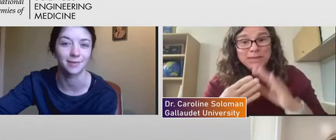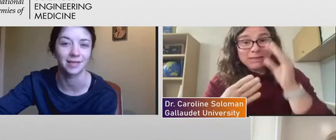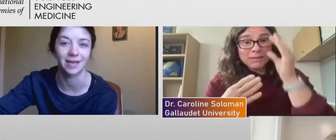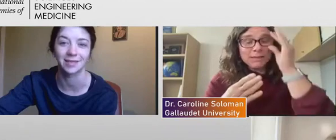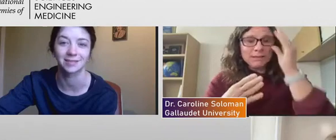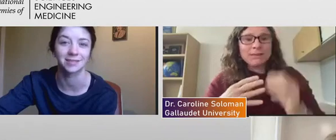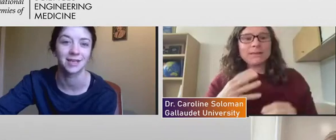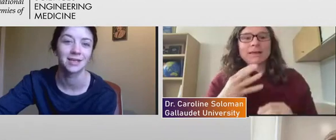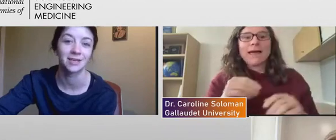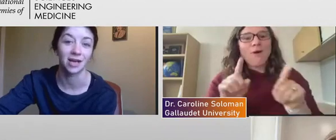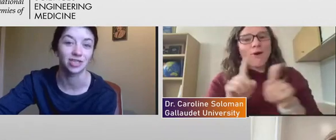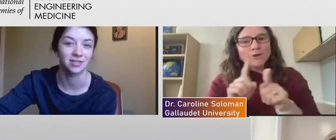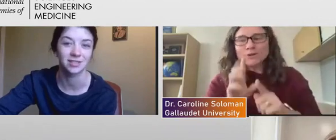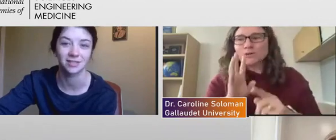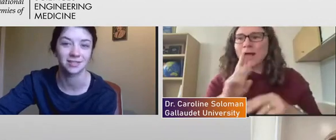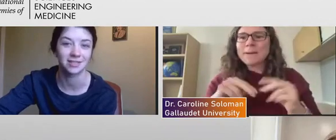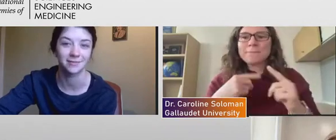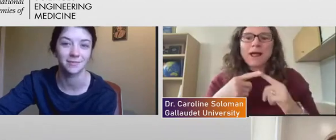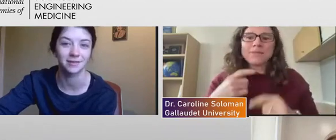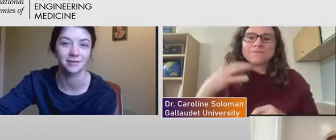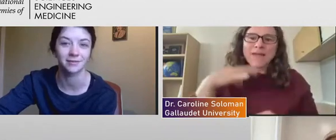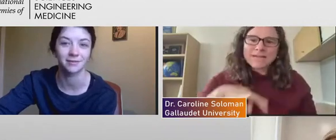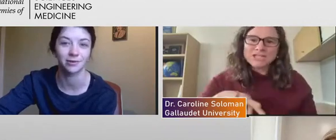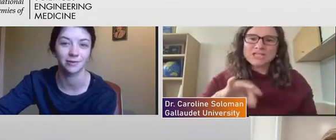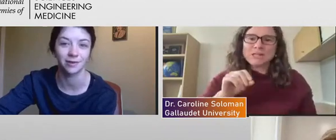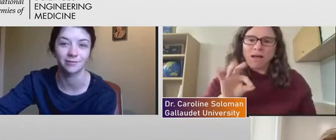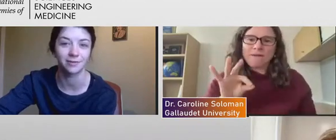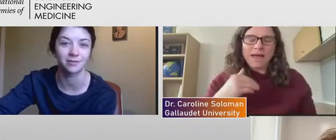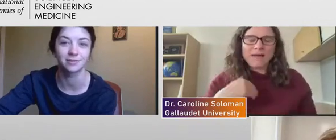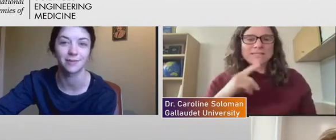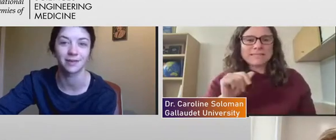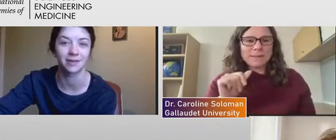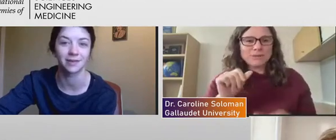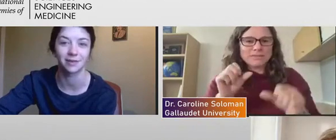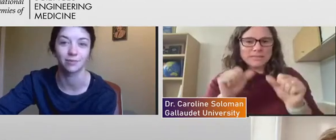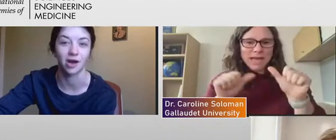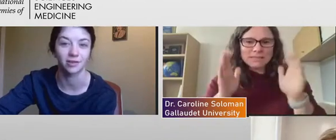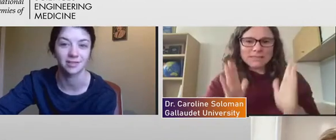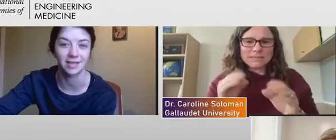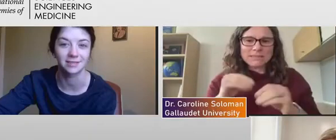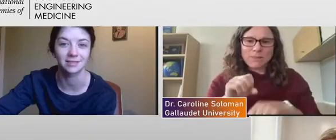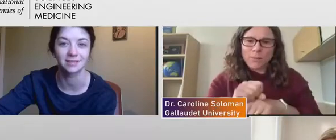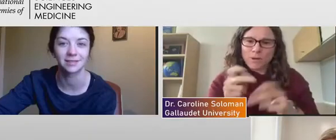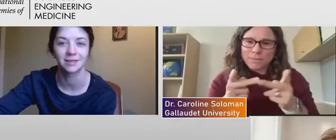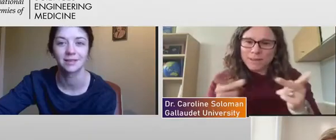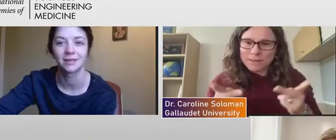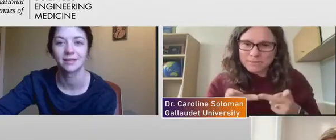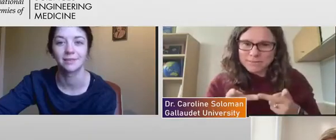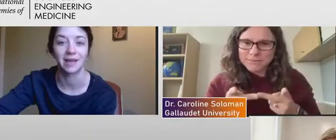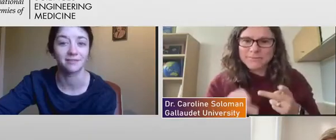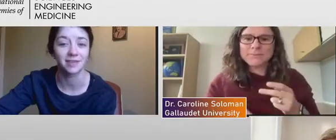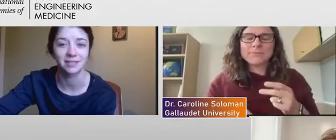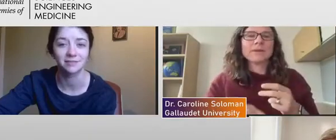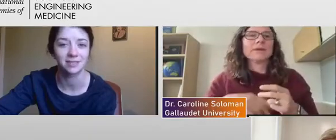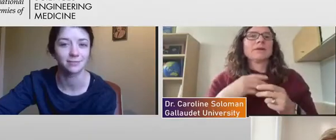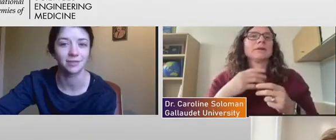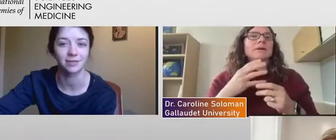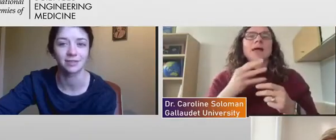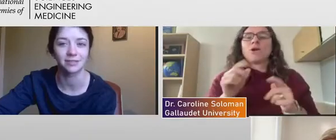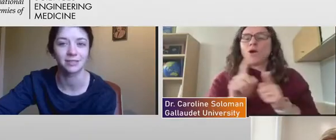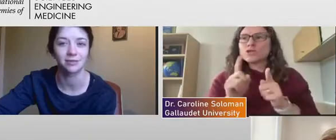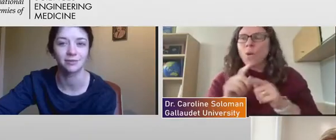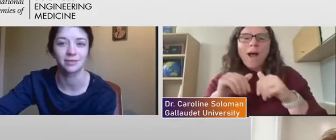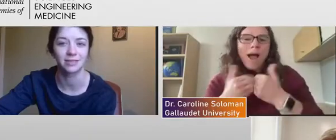environment, and not just in the STEM career fields, but in a broader sense, the benefits of